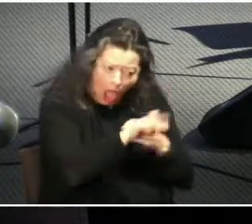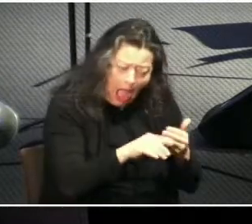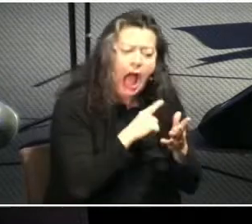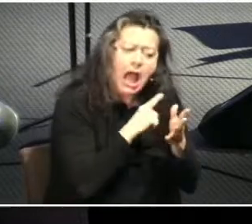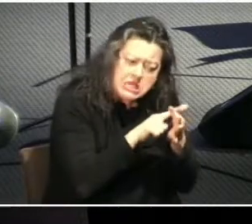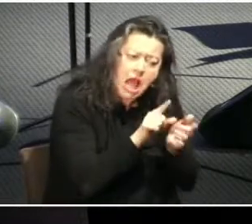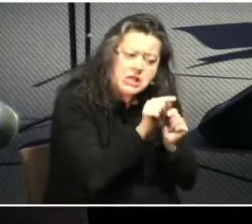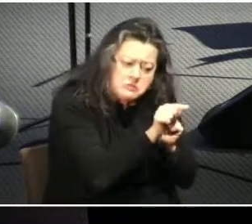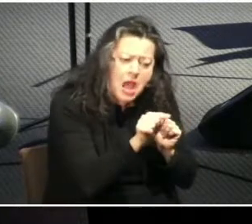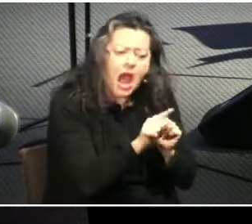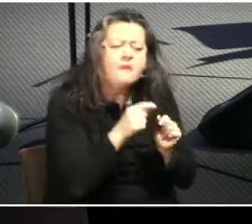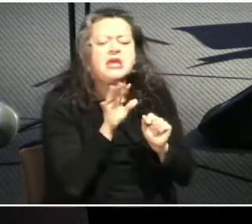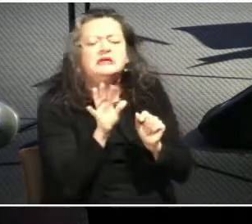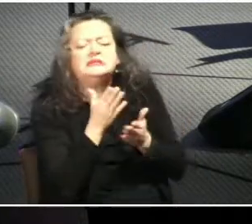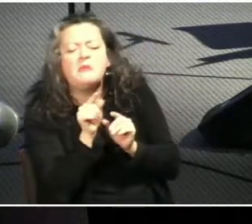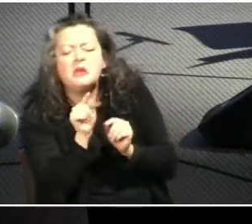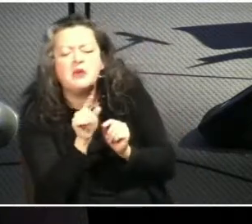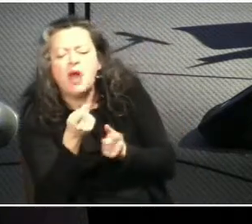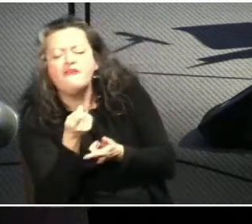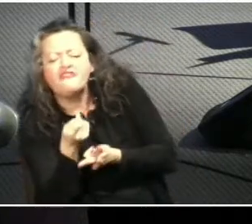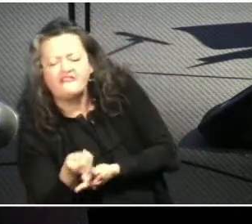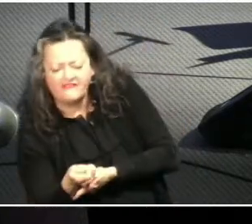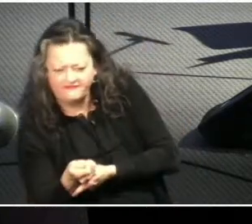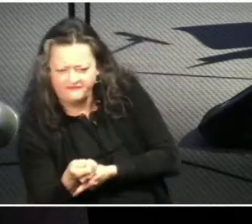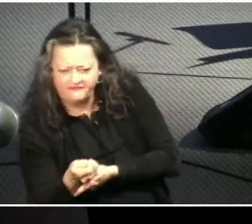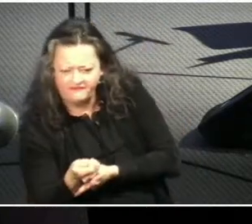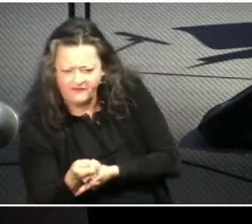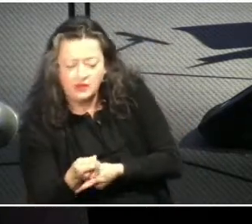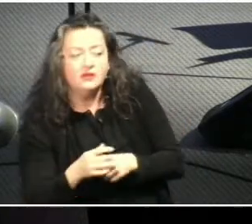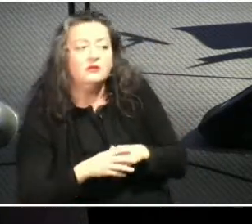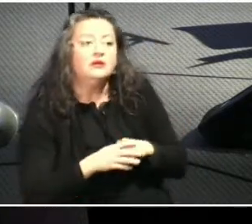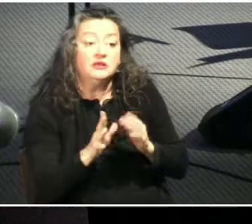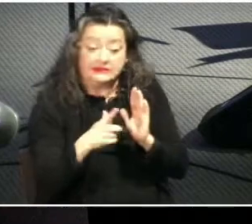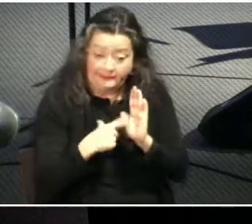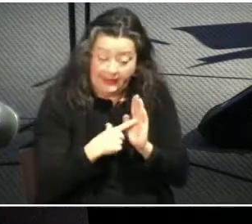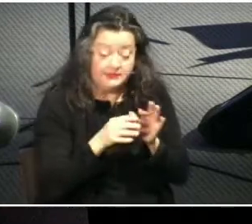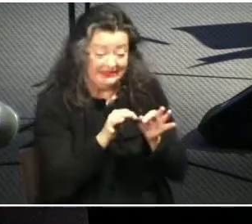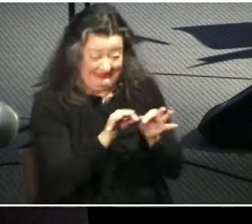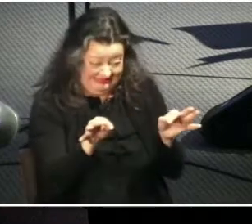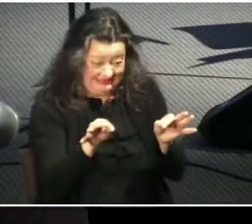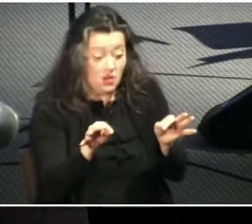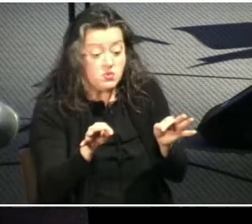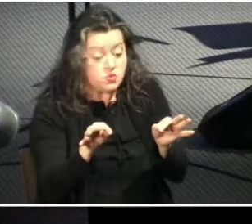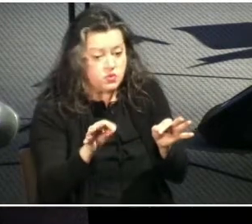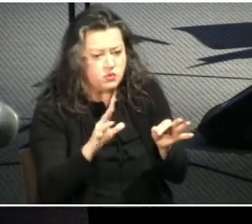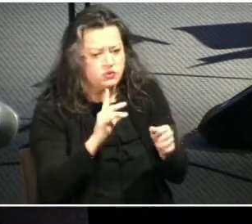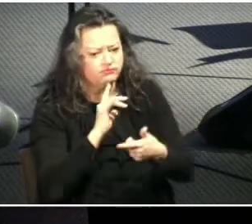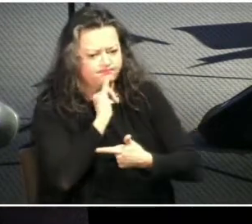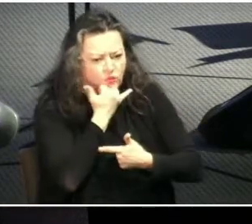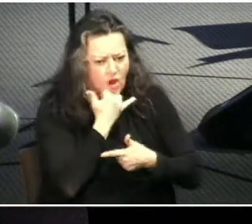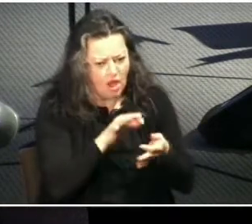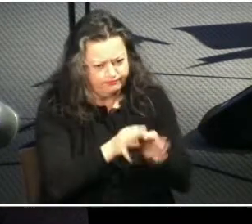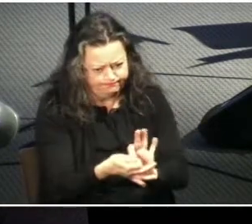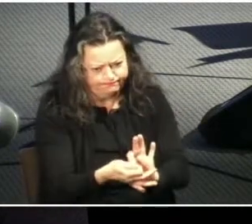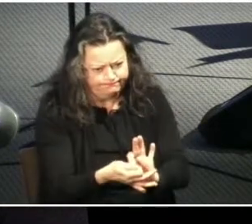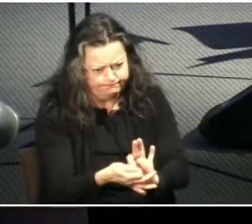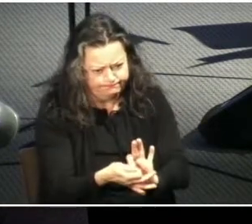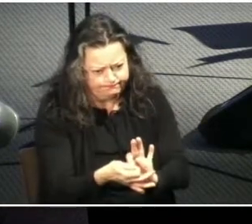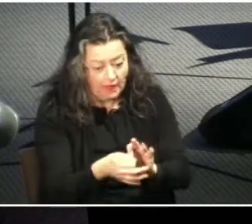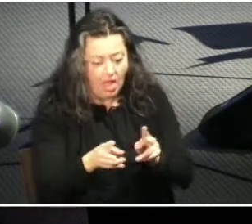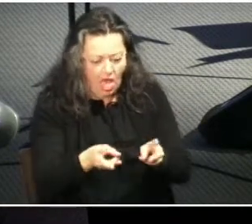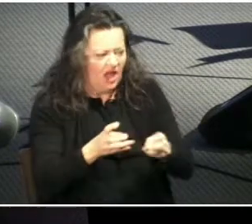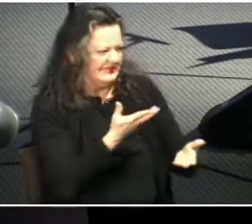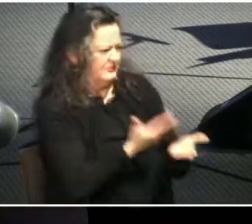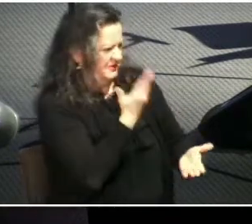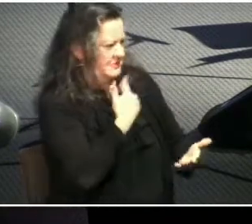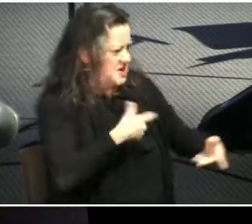are a challenge because of the misuse of them used to justify abuse or dominating authoritative